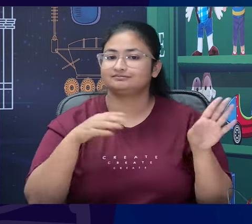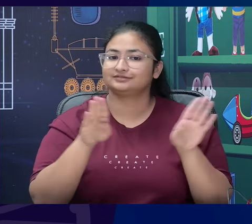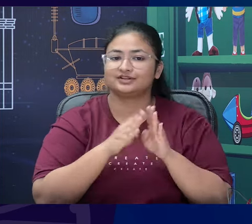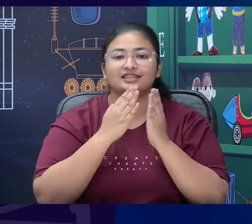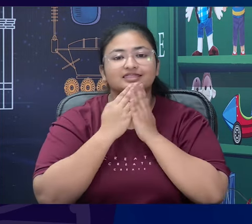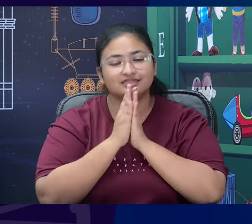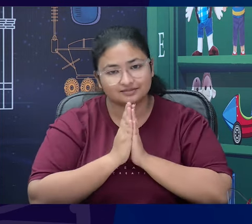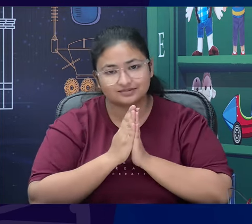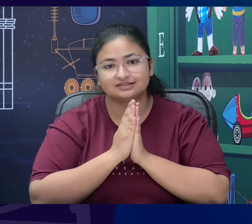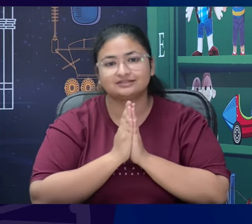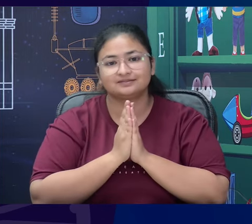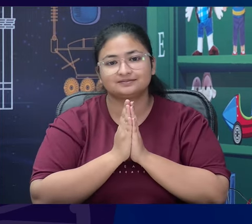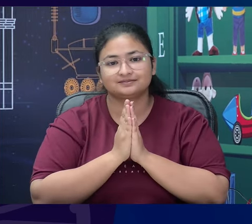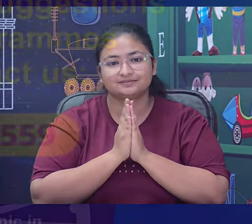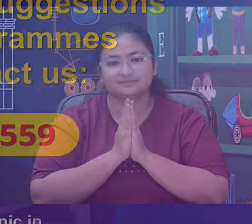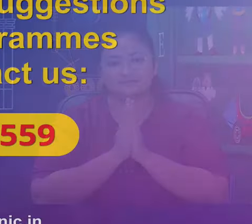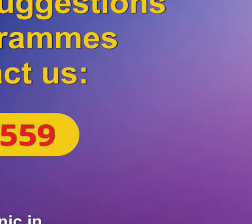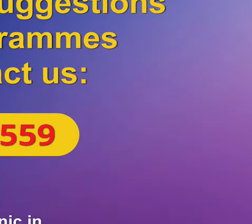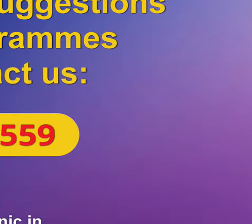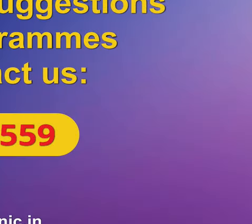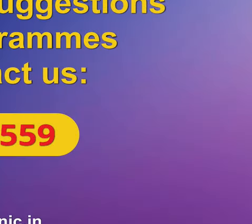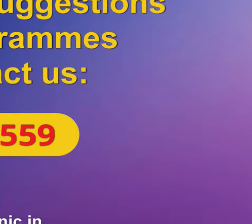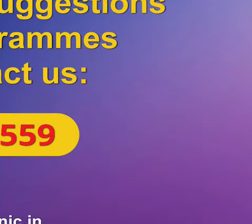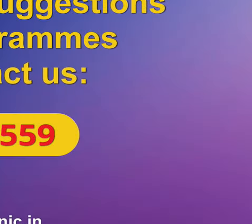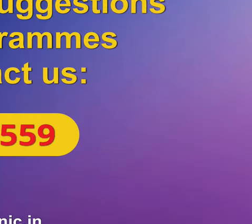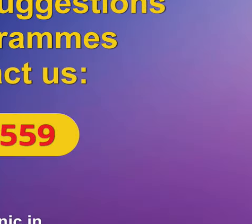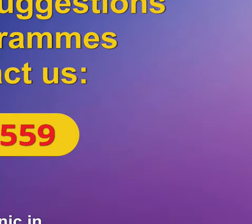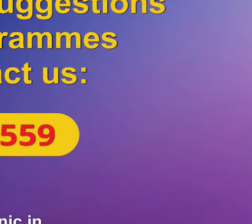Namaskar. Have a good day. Thank you.